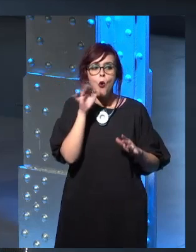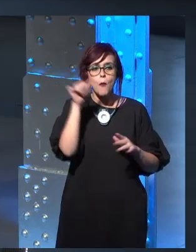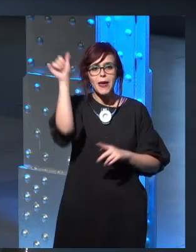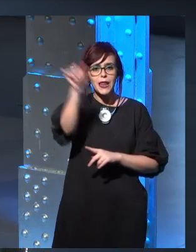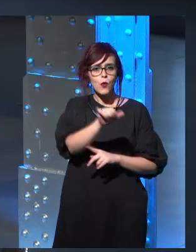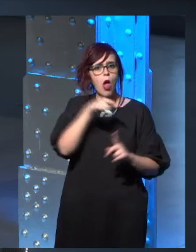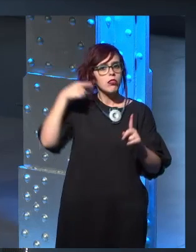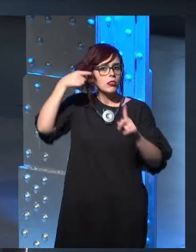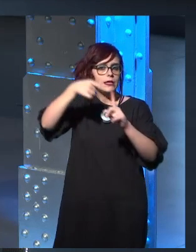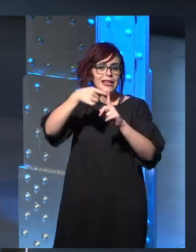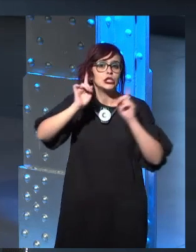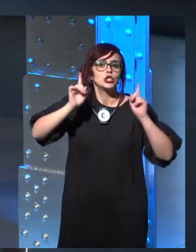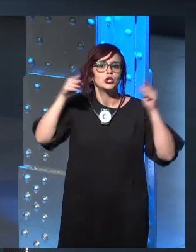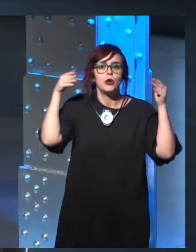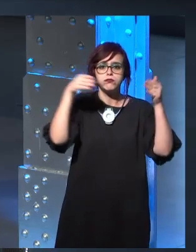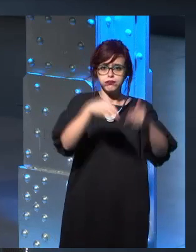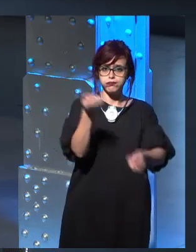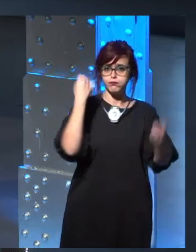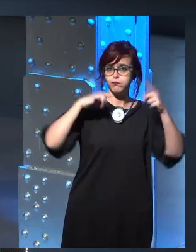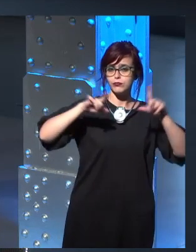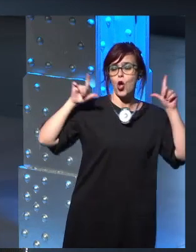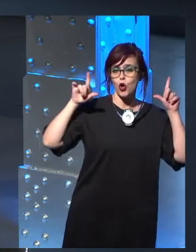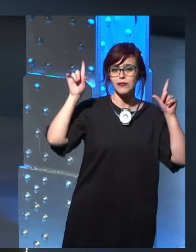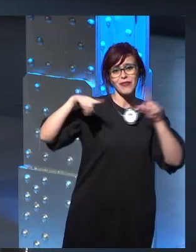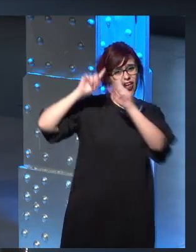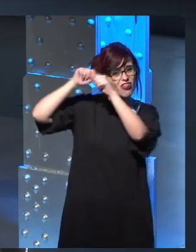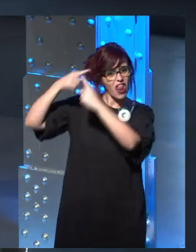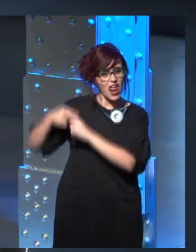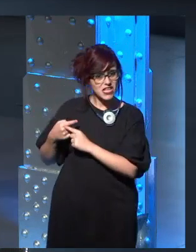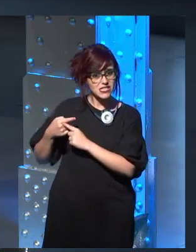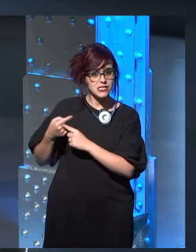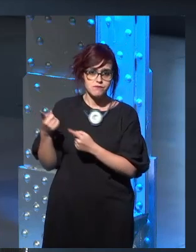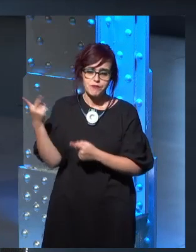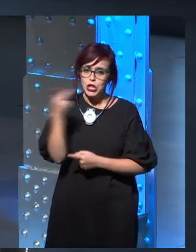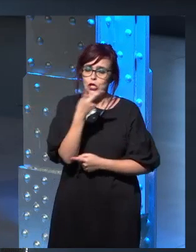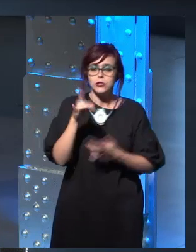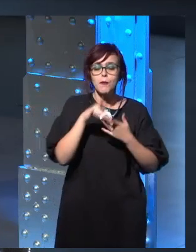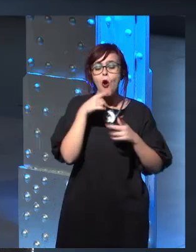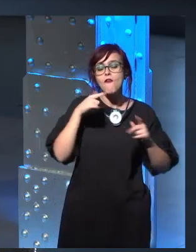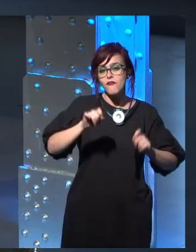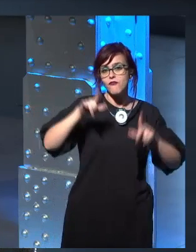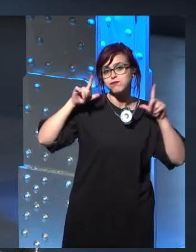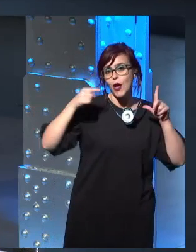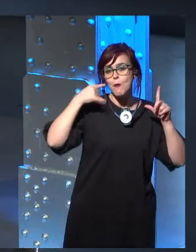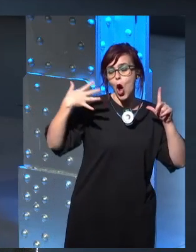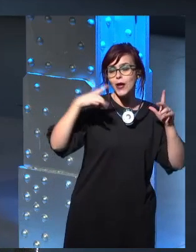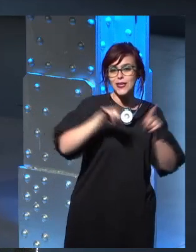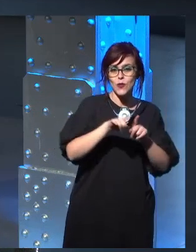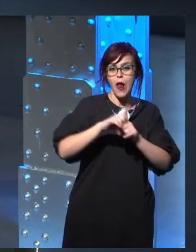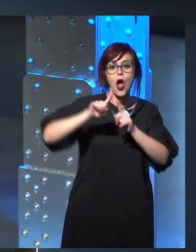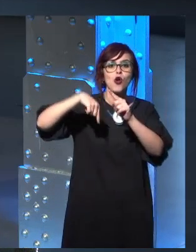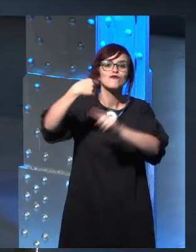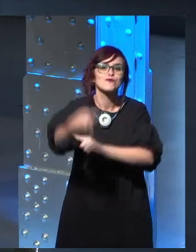it's gonna be Danny's story. And it's the same thing. Um, but those are extreme cases. But even with the 70